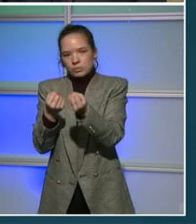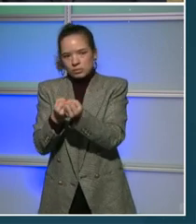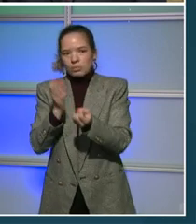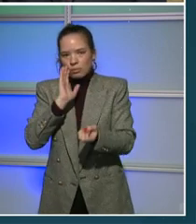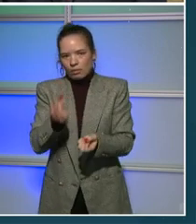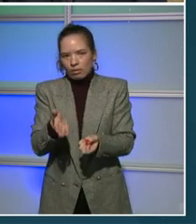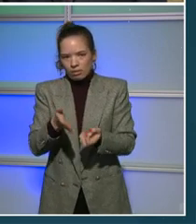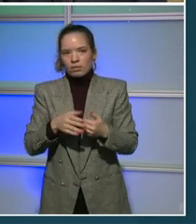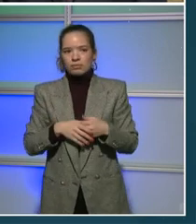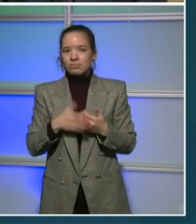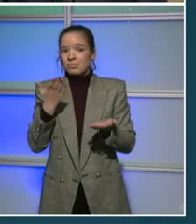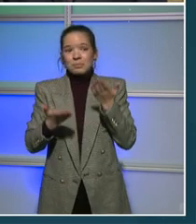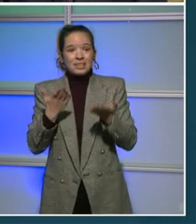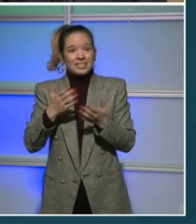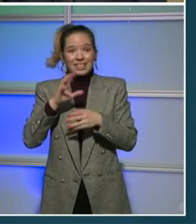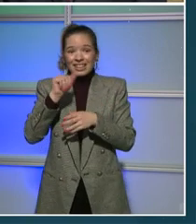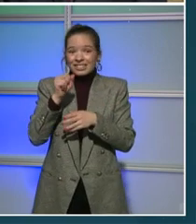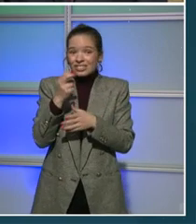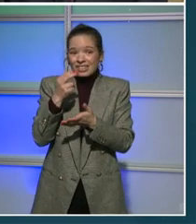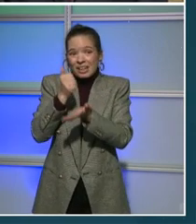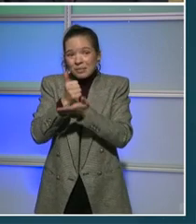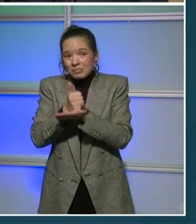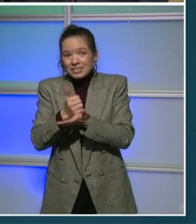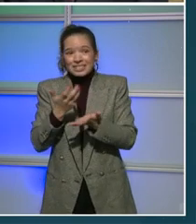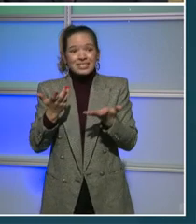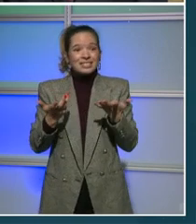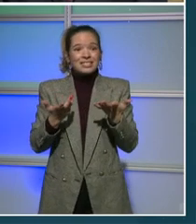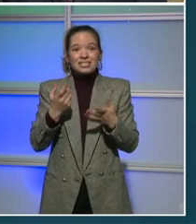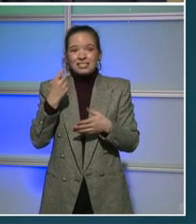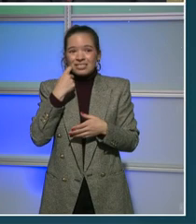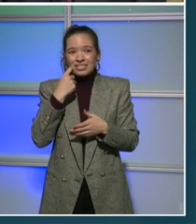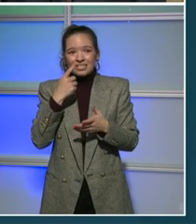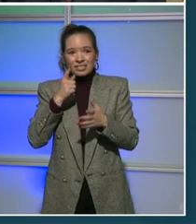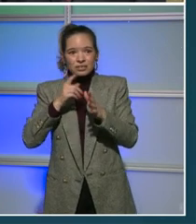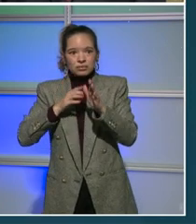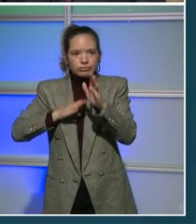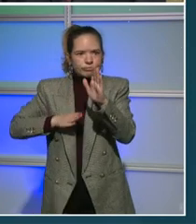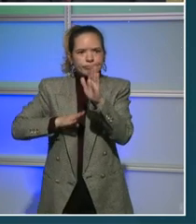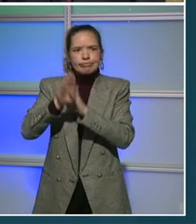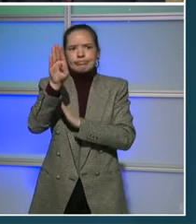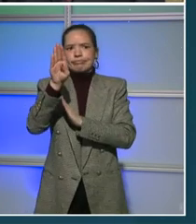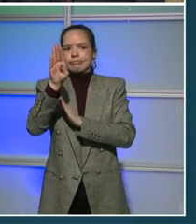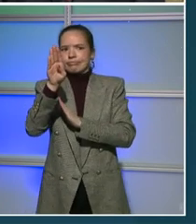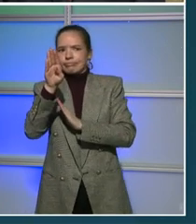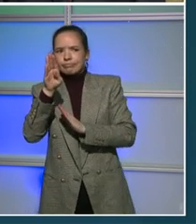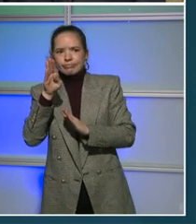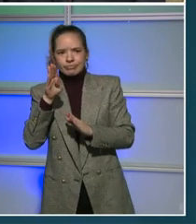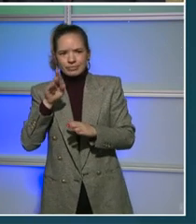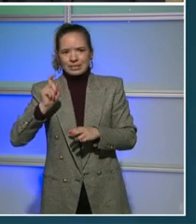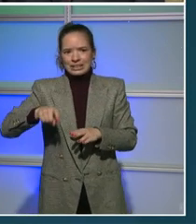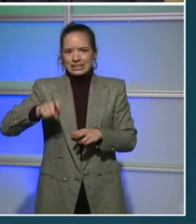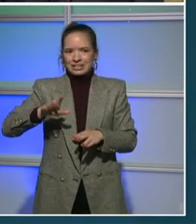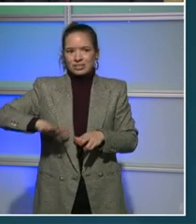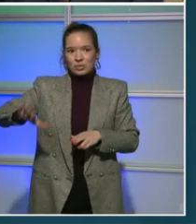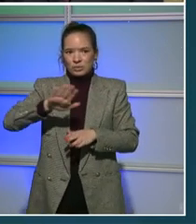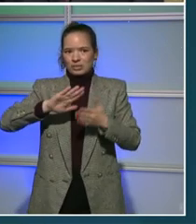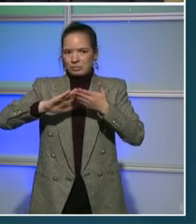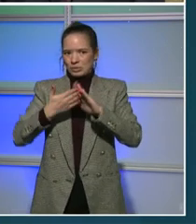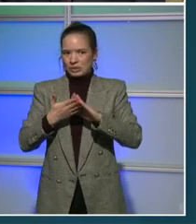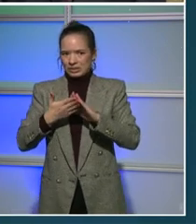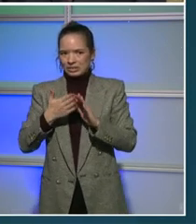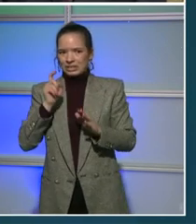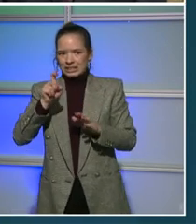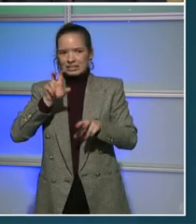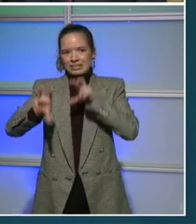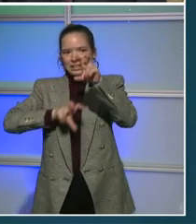in rising public assistance caseloads and aggravated by surging inflationary pressures. Emergency assistance to prevent